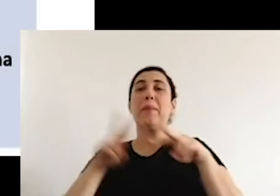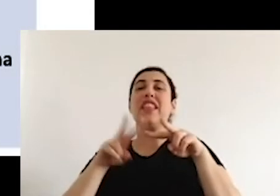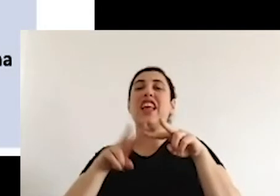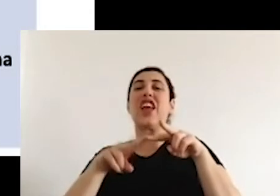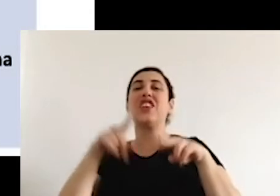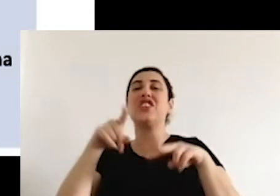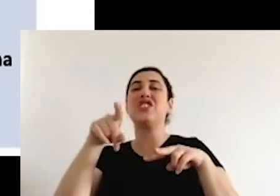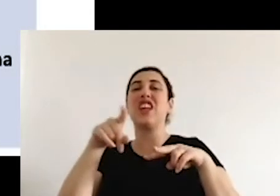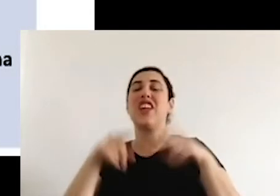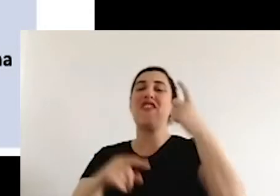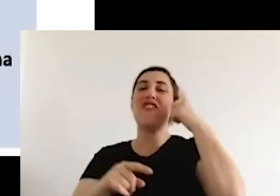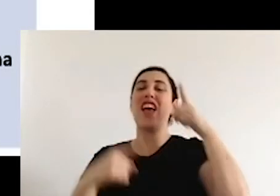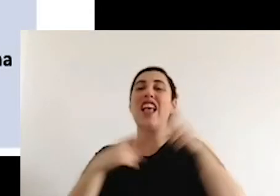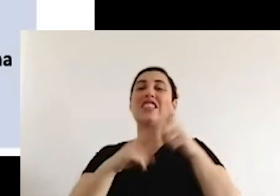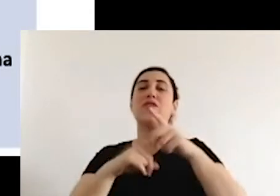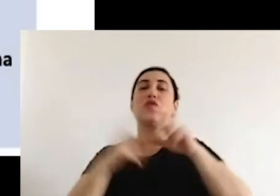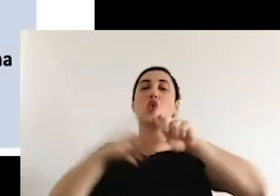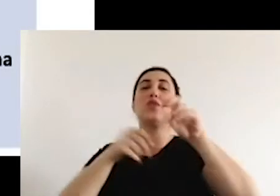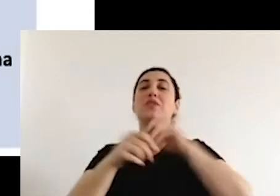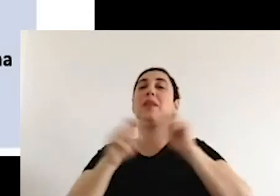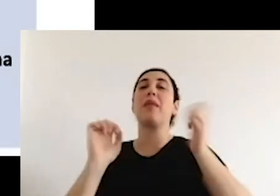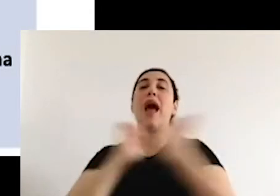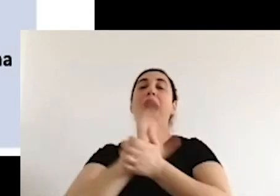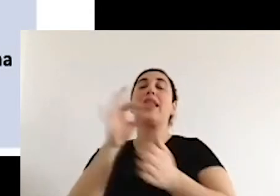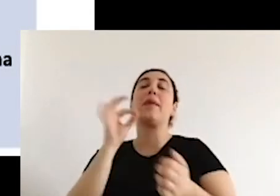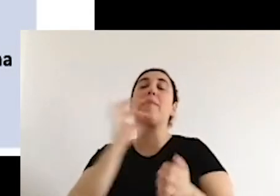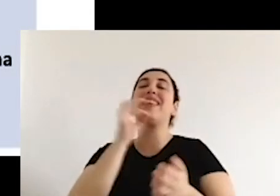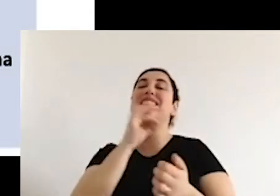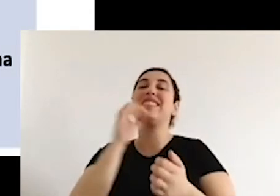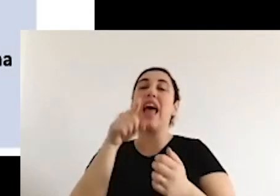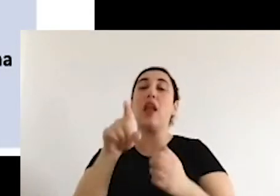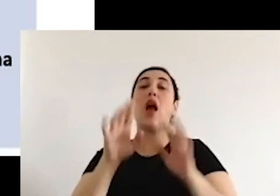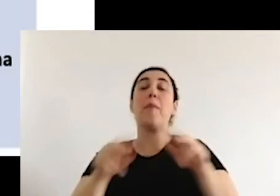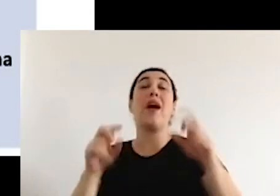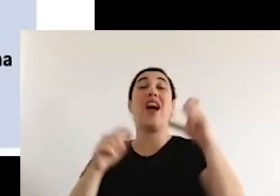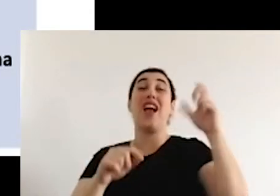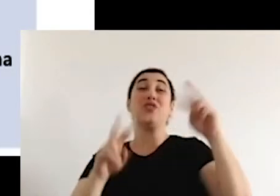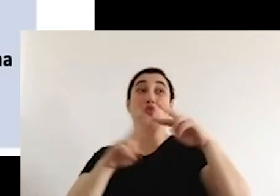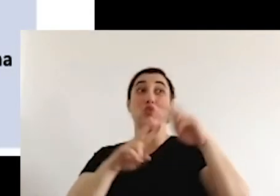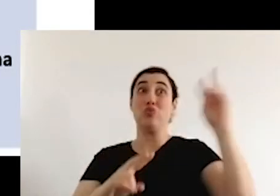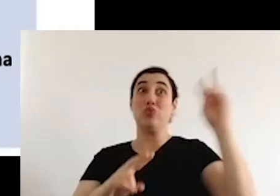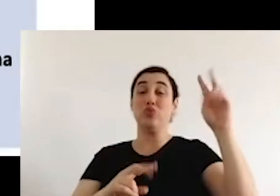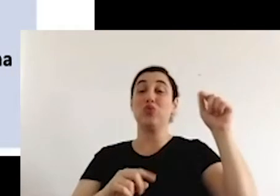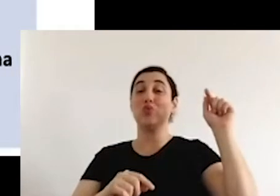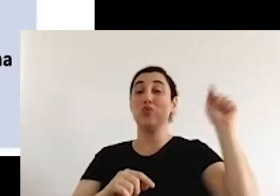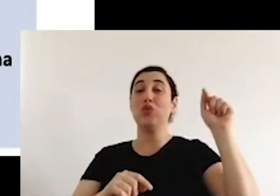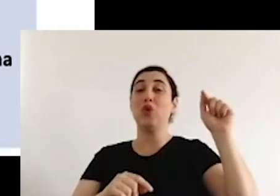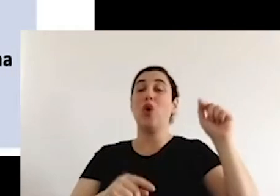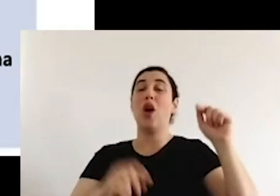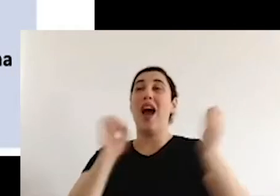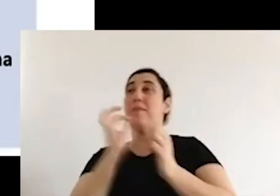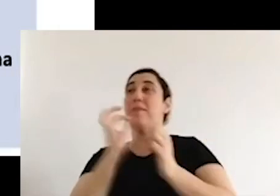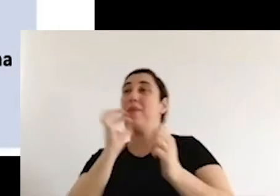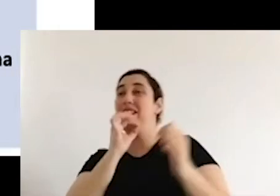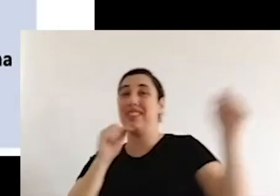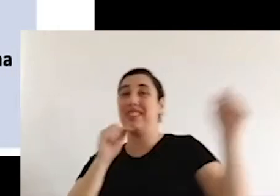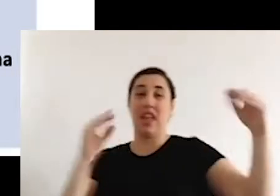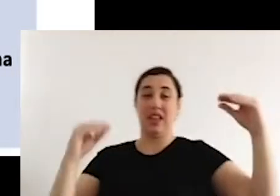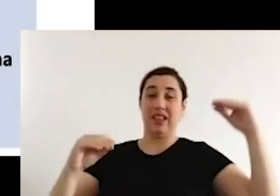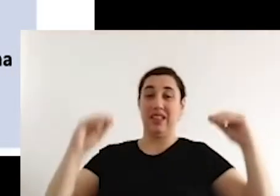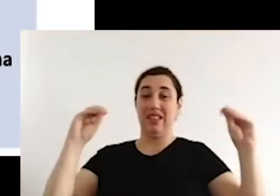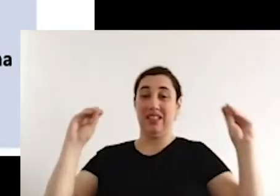One is that family the resemblance theory, but according to